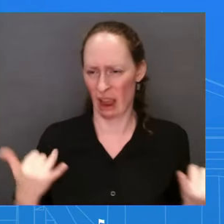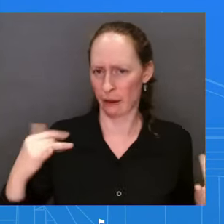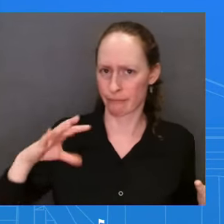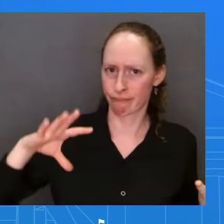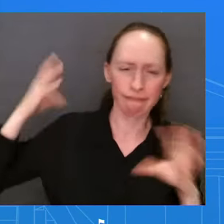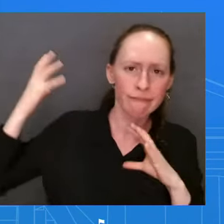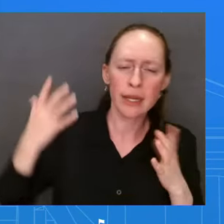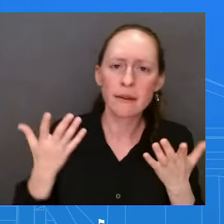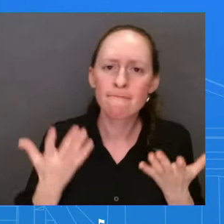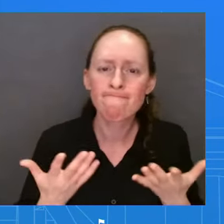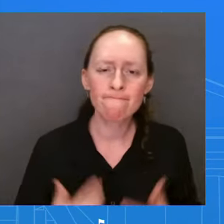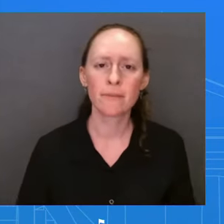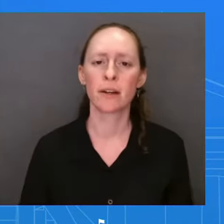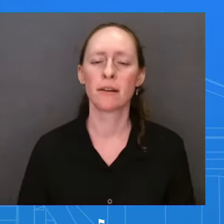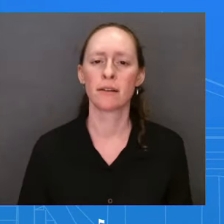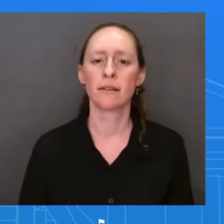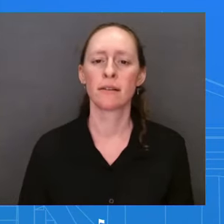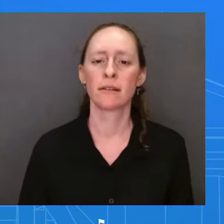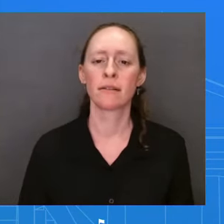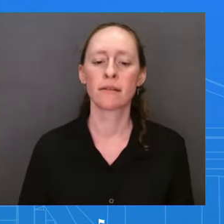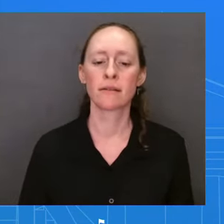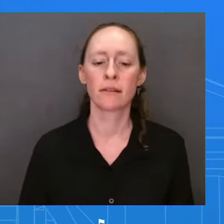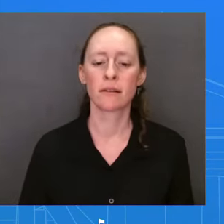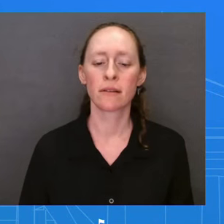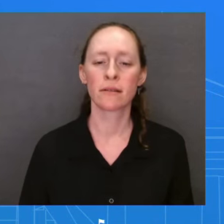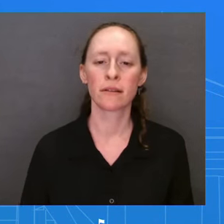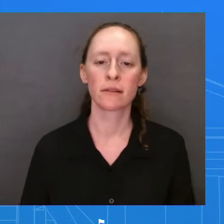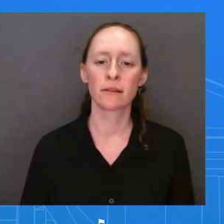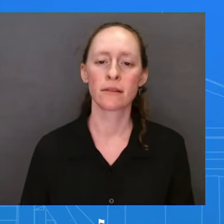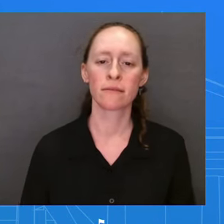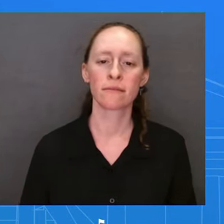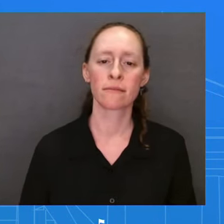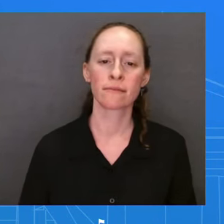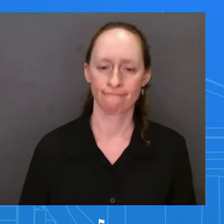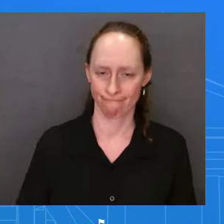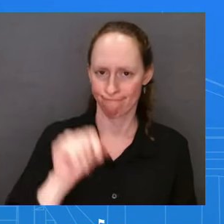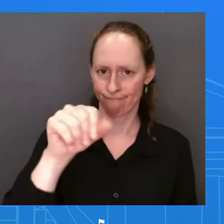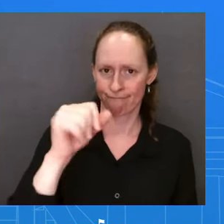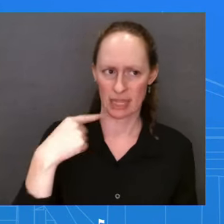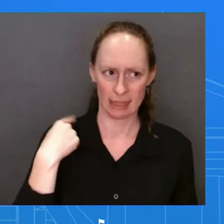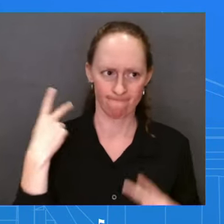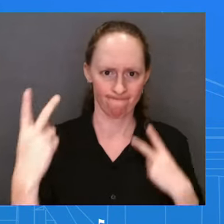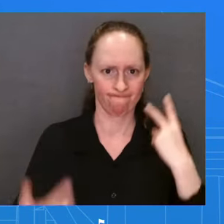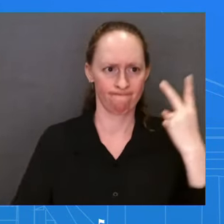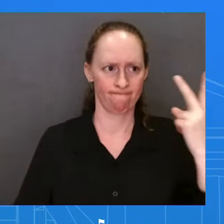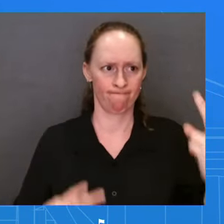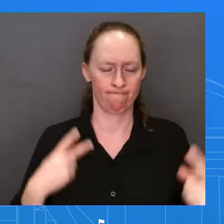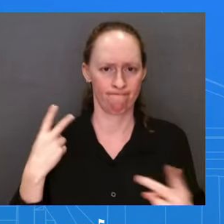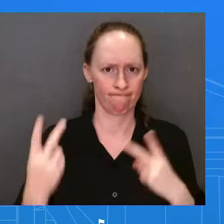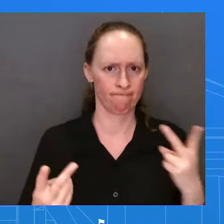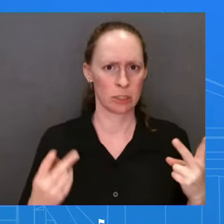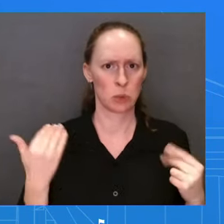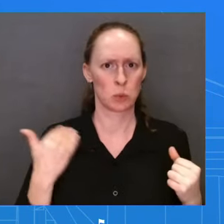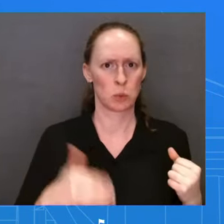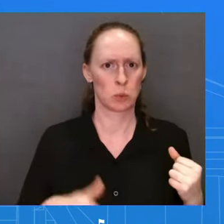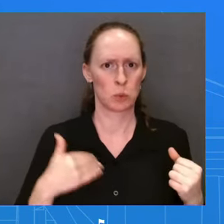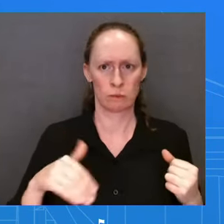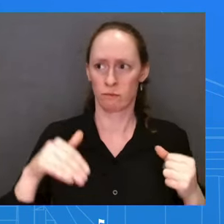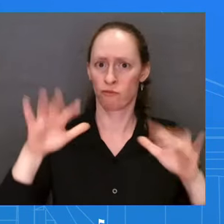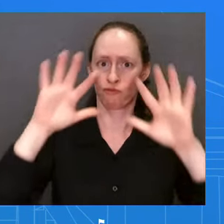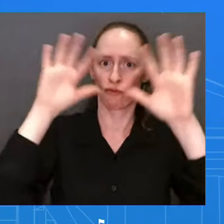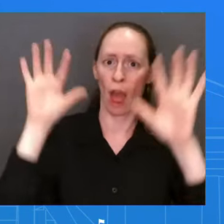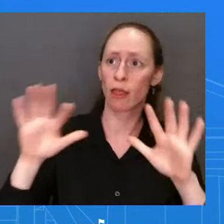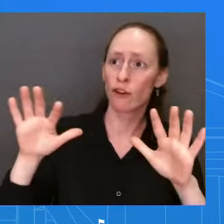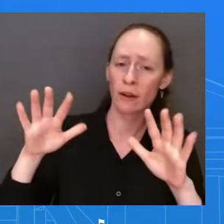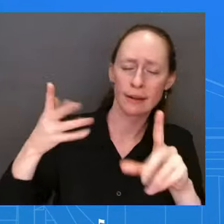the last couple of days, we've seen some really severe weather. Millions of people have been impacted by that, seen it up close. I know people who had